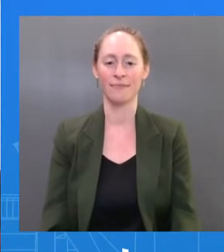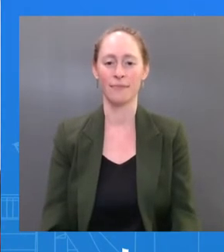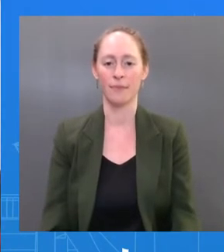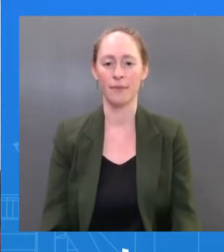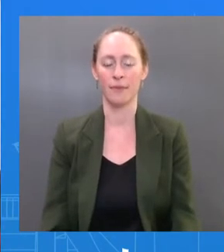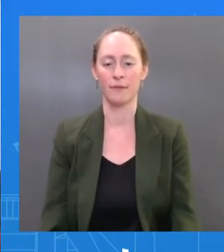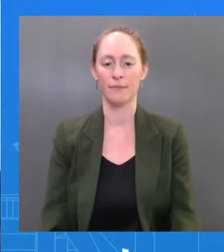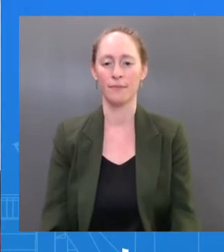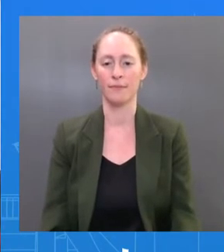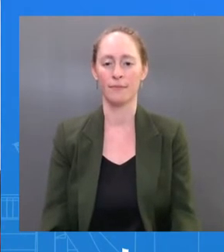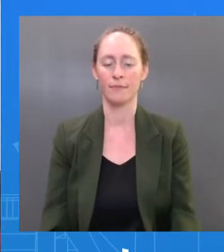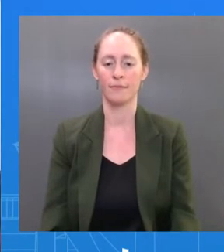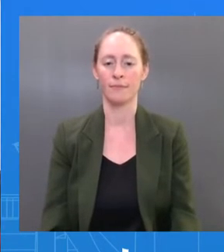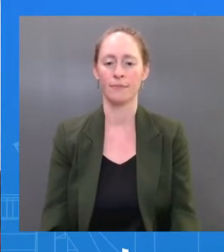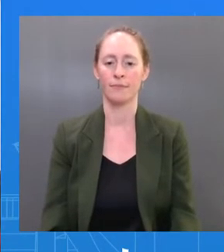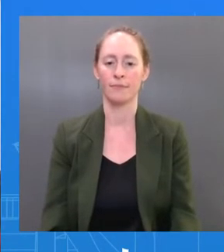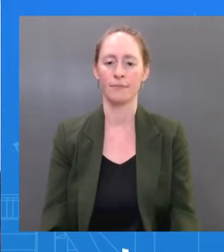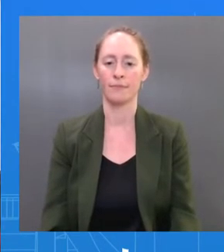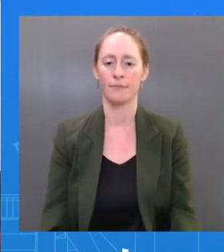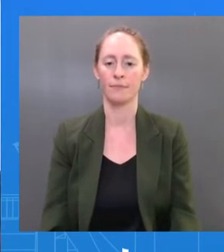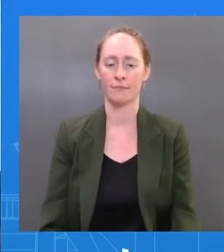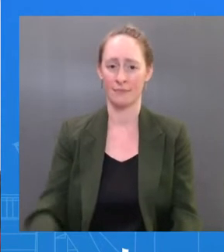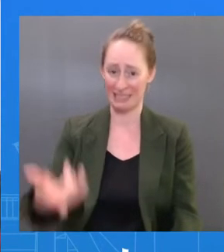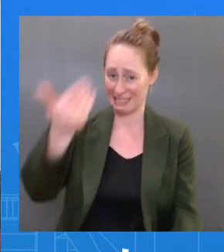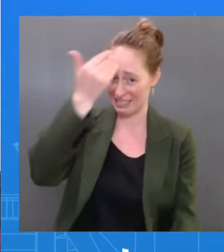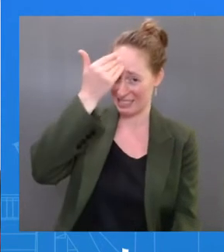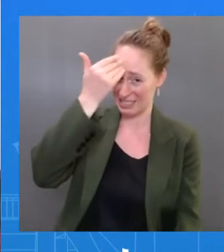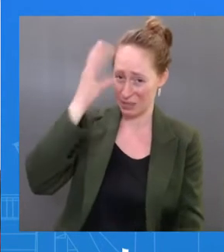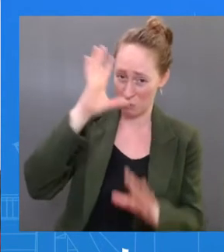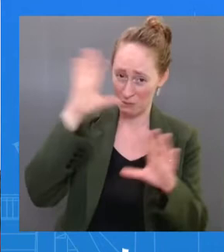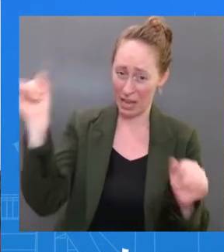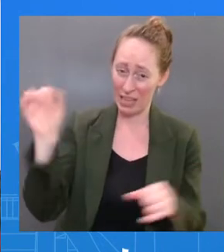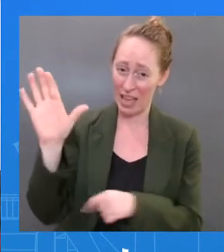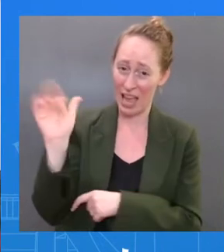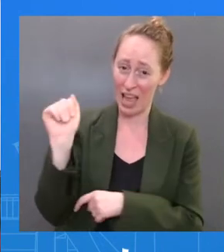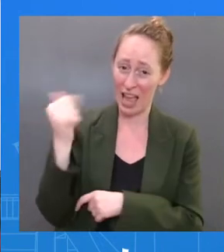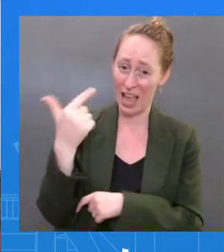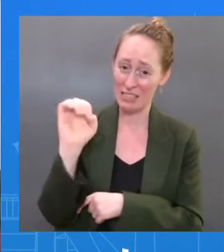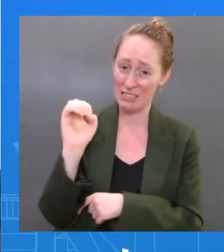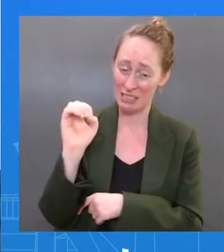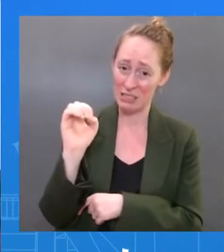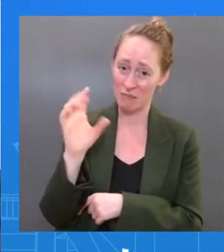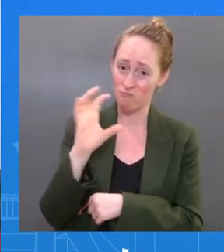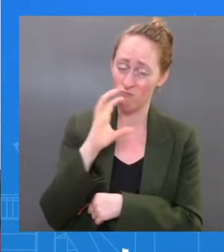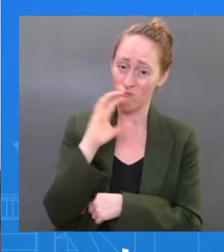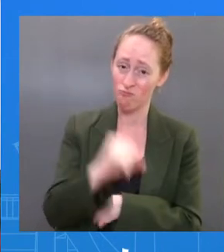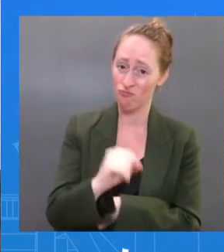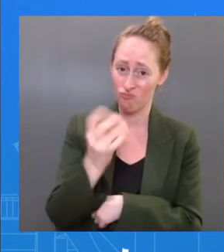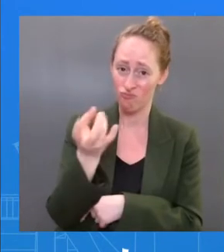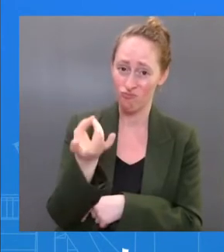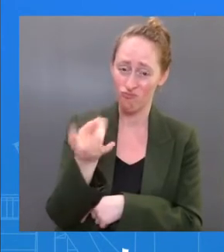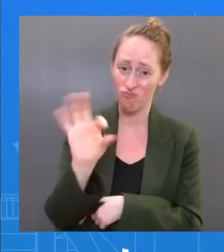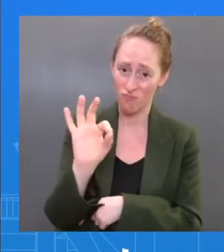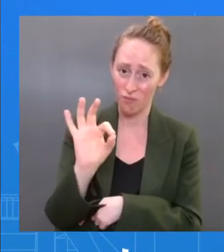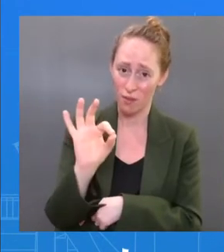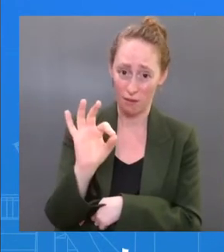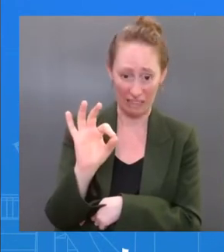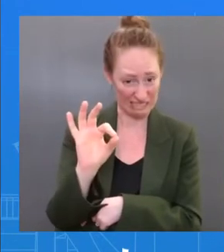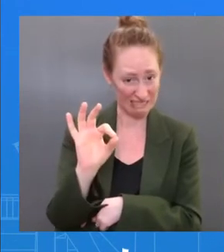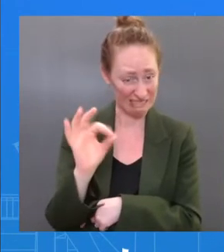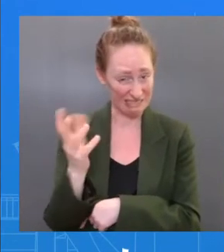of concerns does that add when someone like him tests positive? Mr. Very simply,